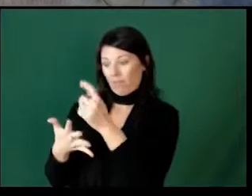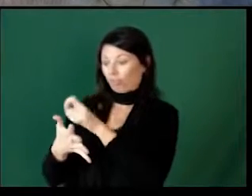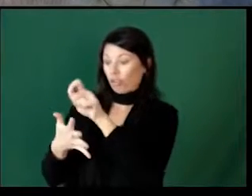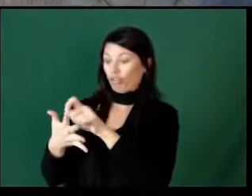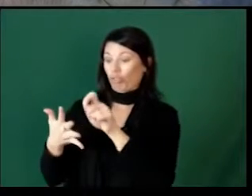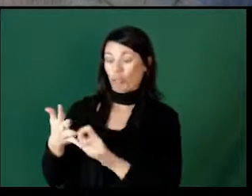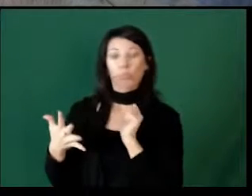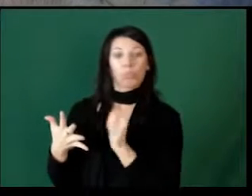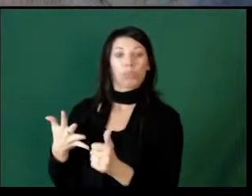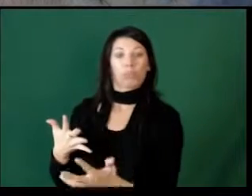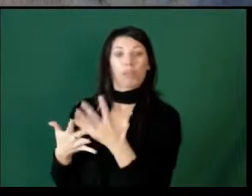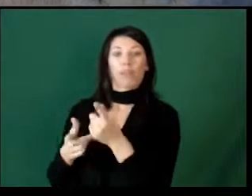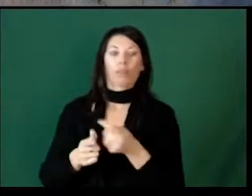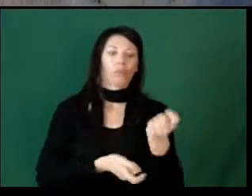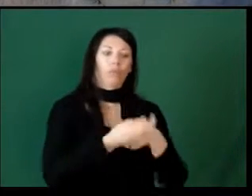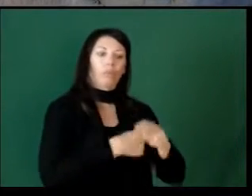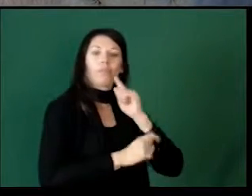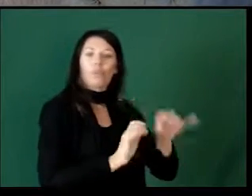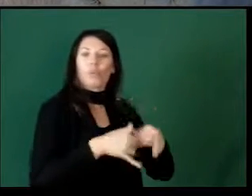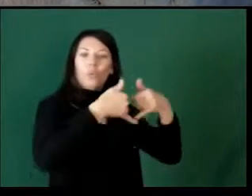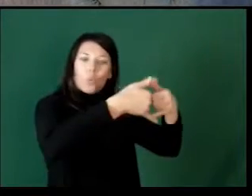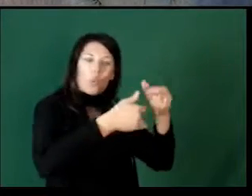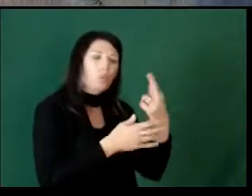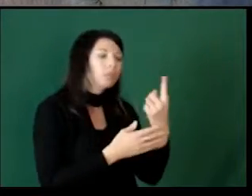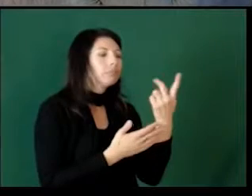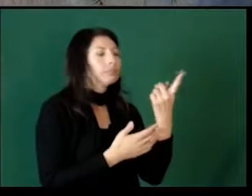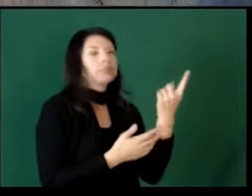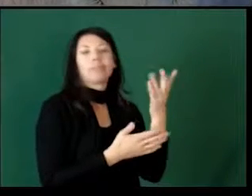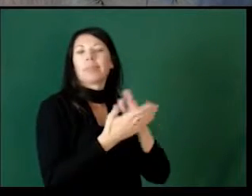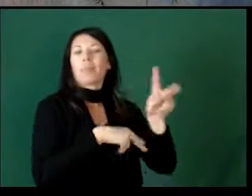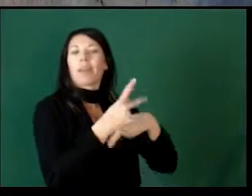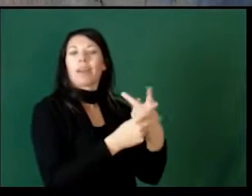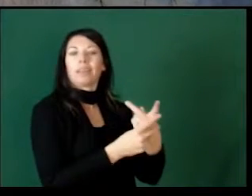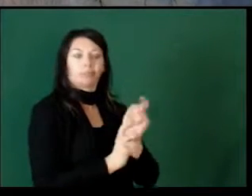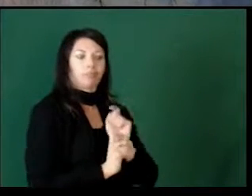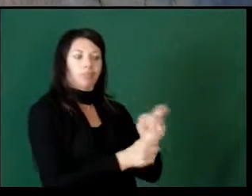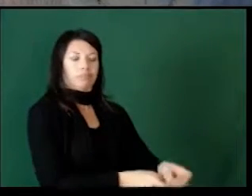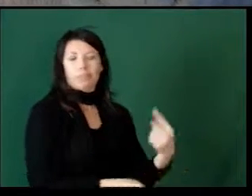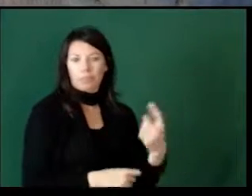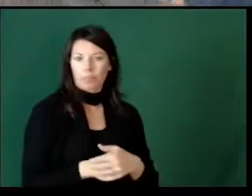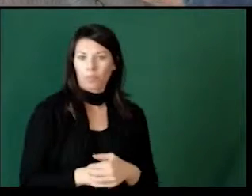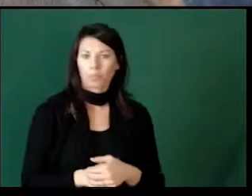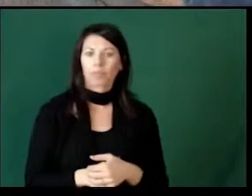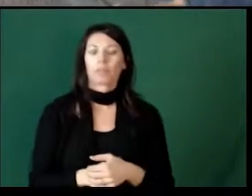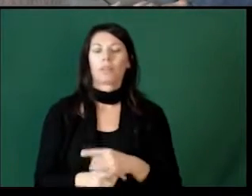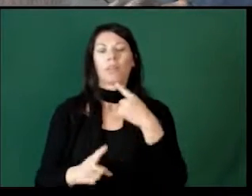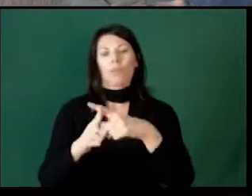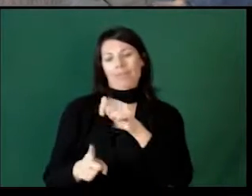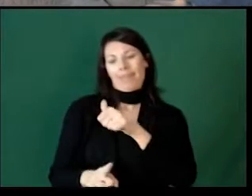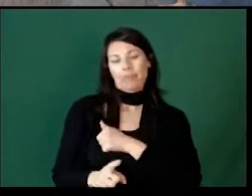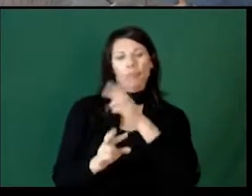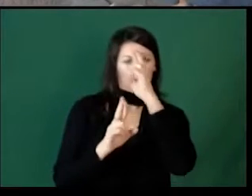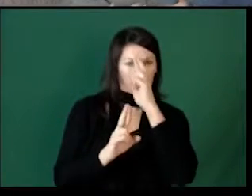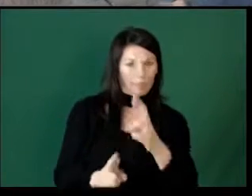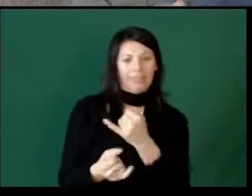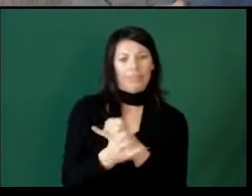they can again trade that in for some kind of reward or recognition that they would like to have. We are using positive attitude, respect, independence, things like